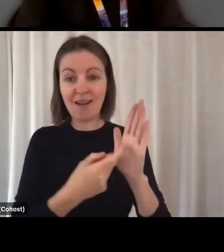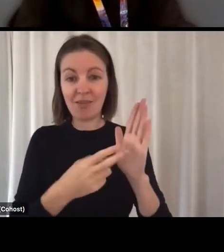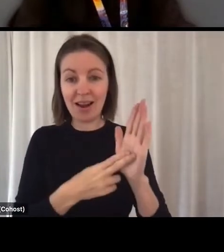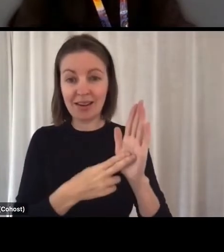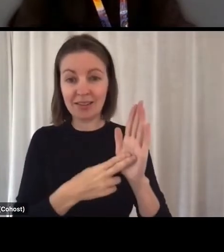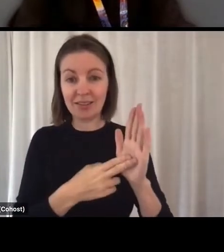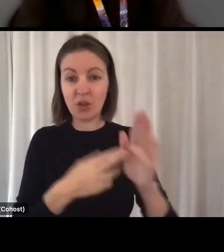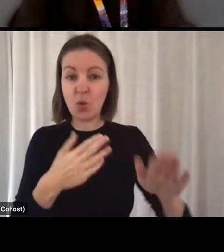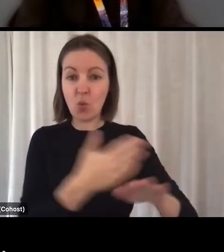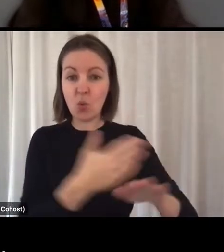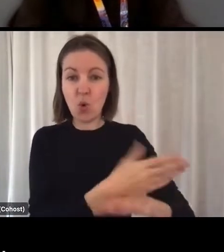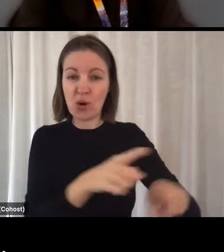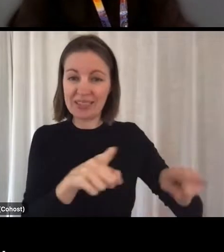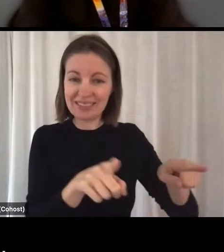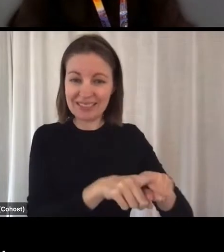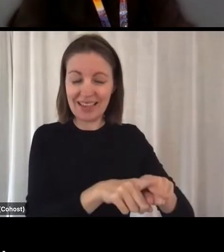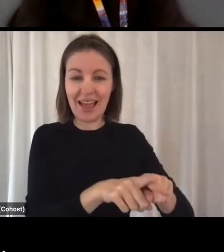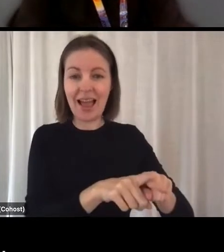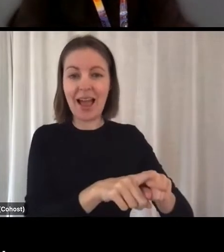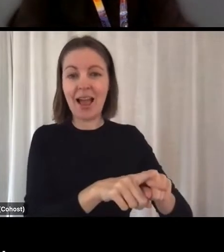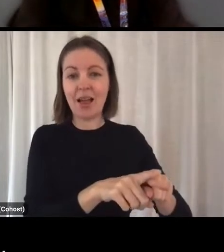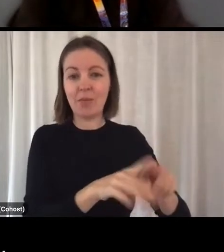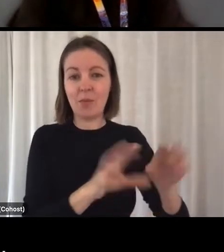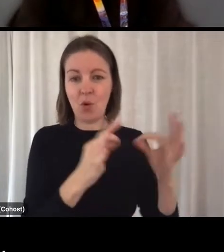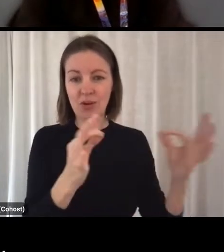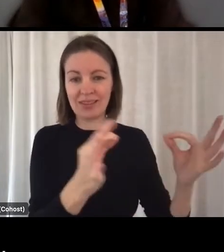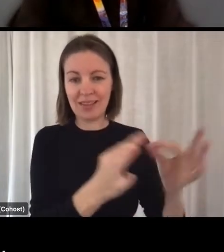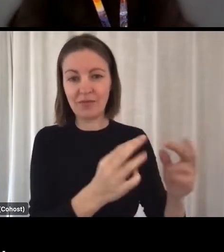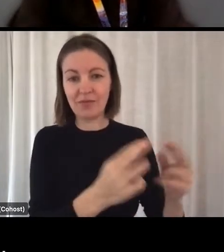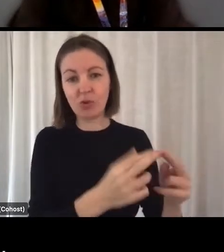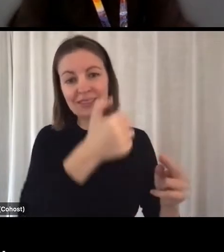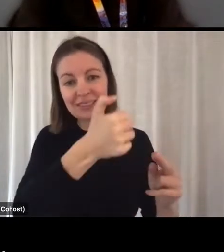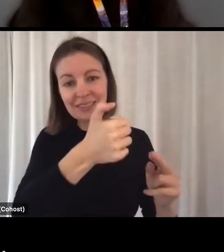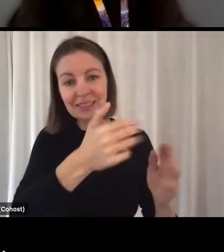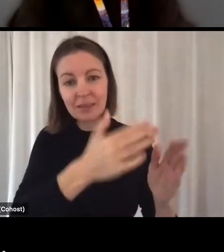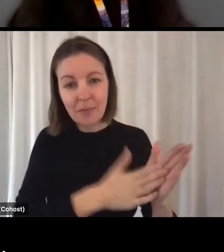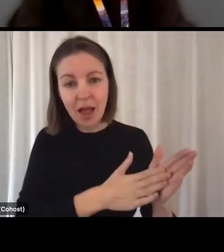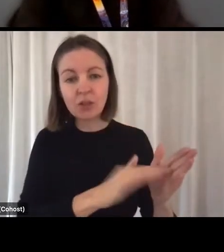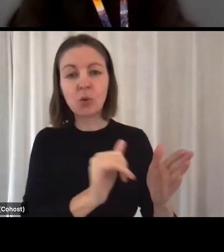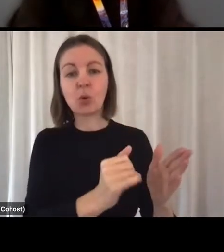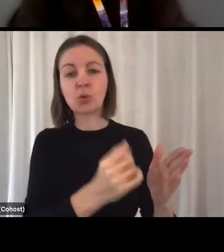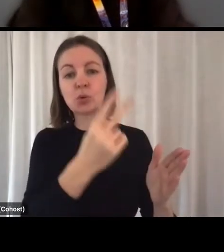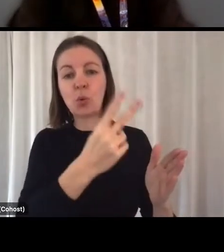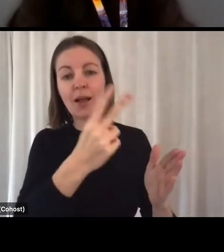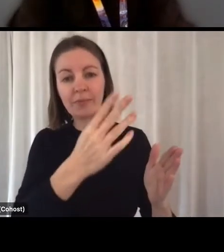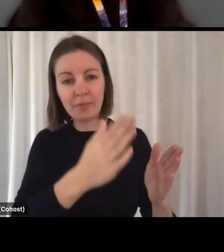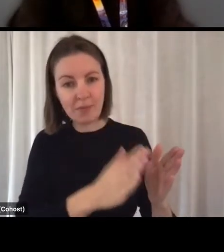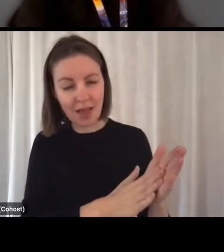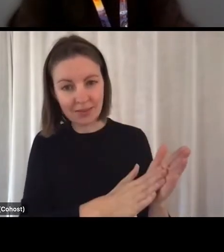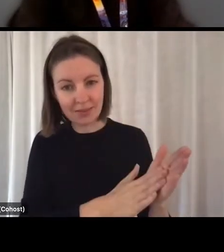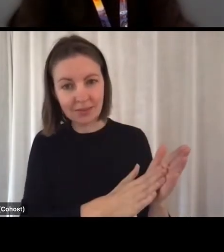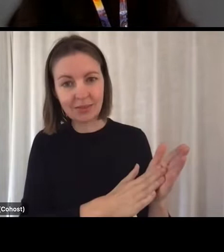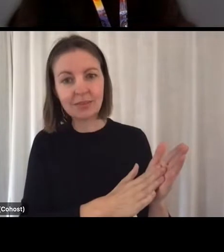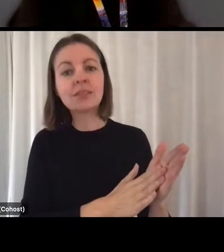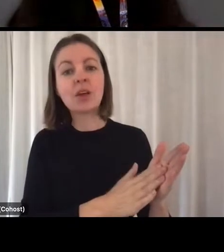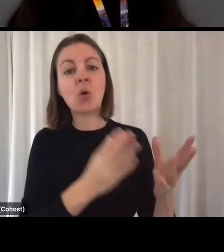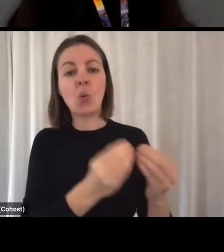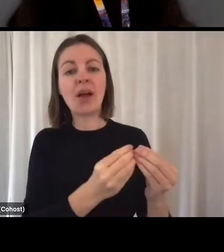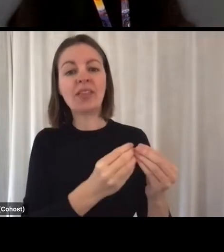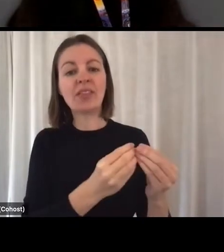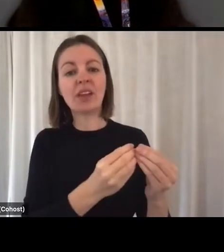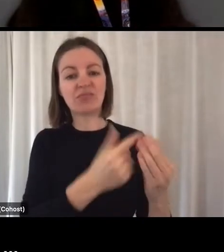employer over either six months or 12 month eligibility periods with eligible aged care providers.